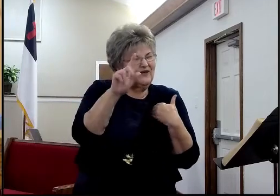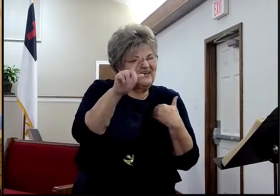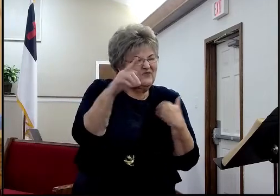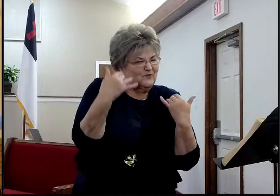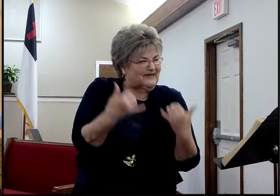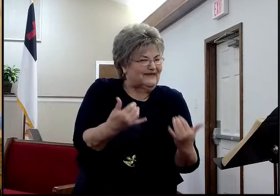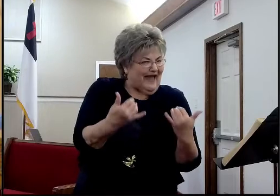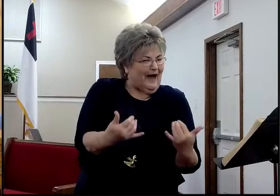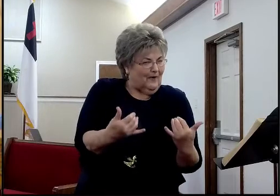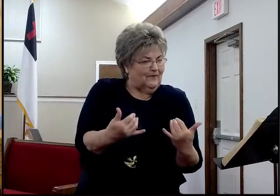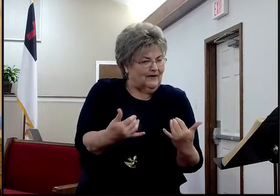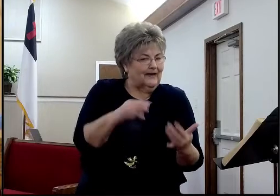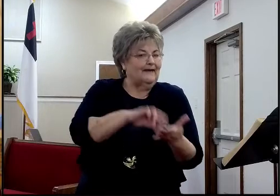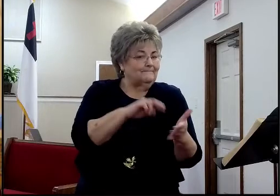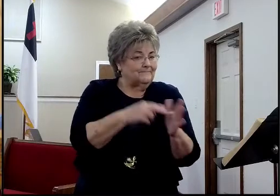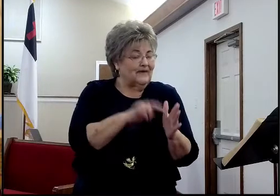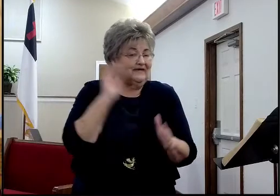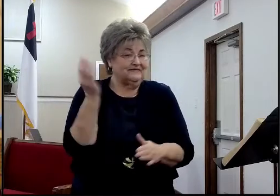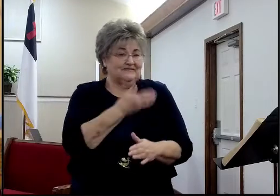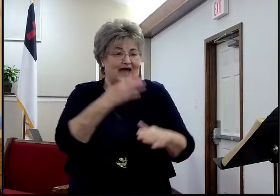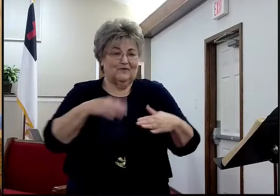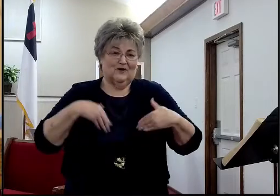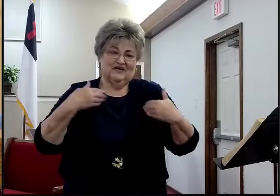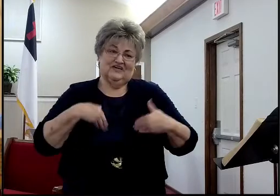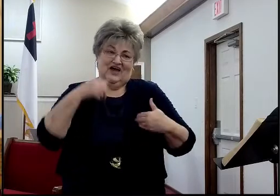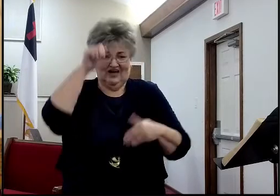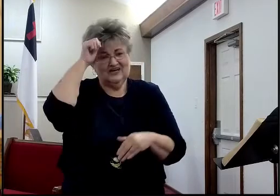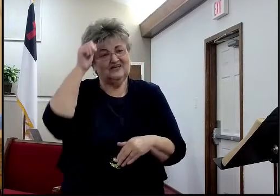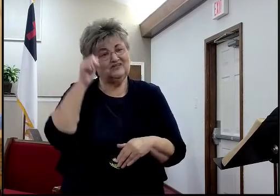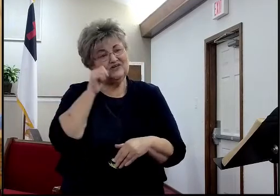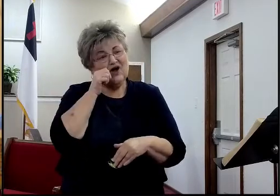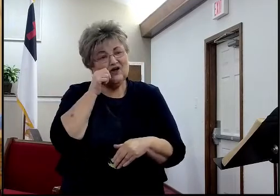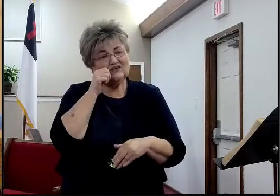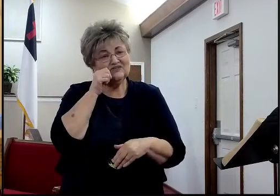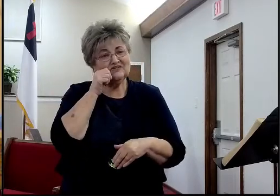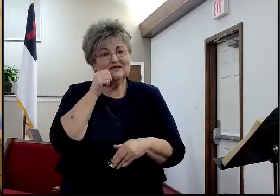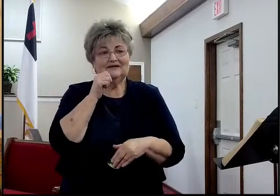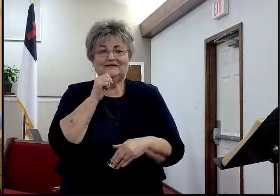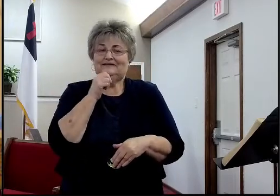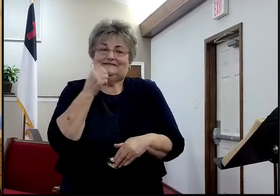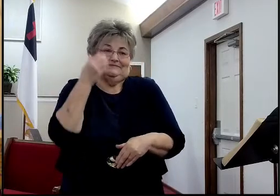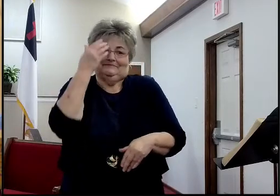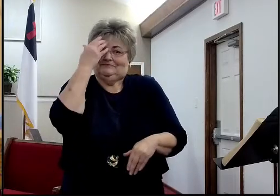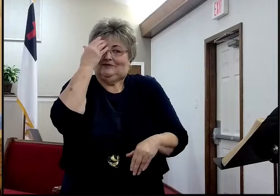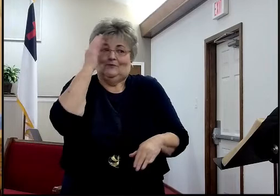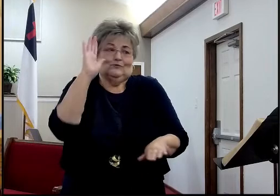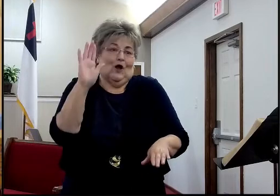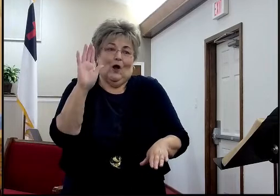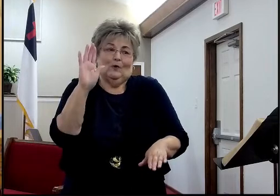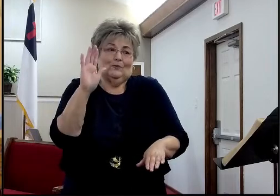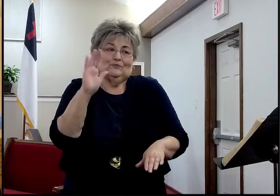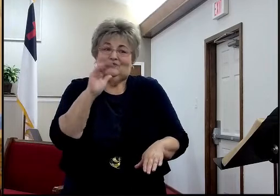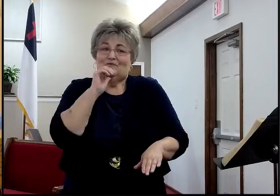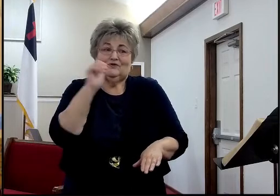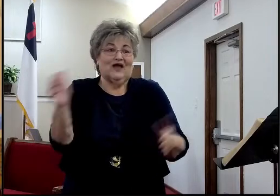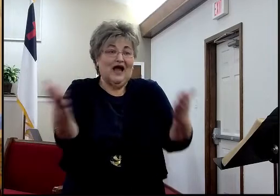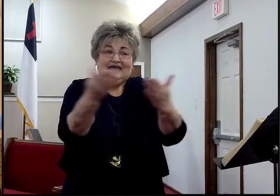early adults, came, or they barely, if they do, it's flashes and vague, you know, they're three, four, five years old,